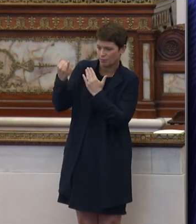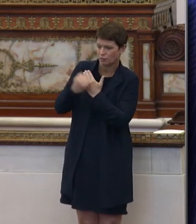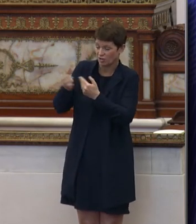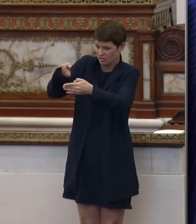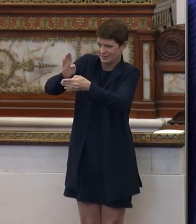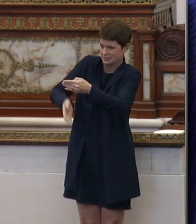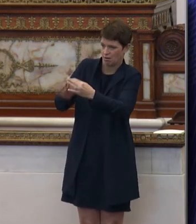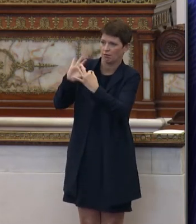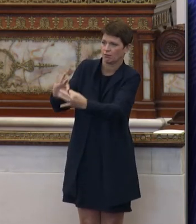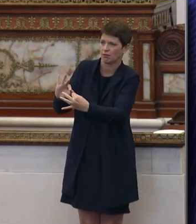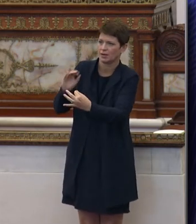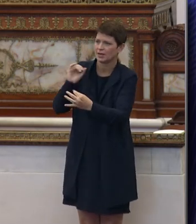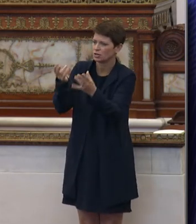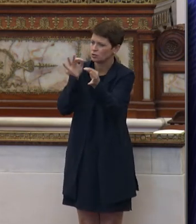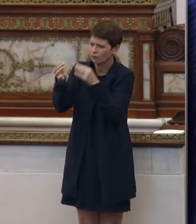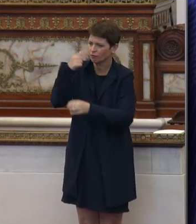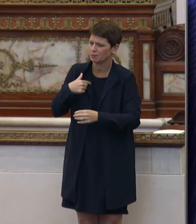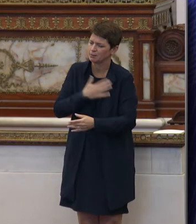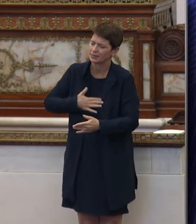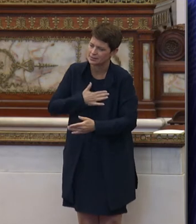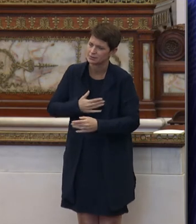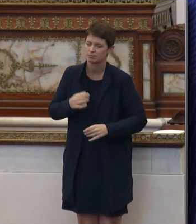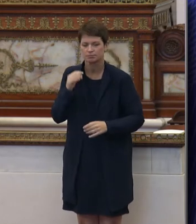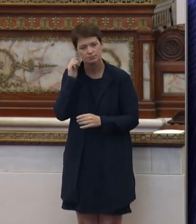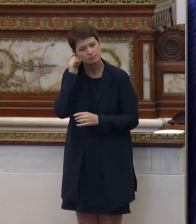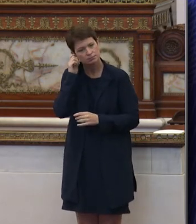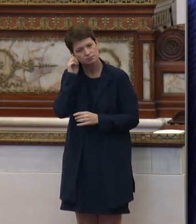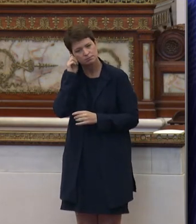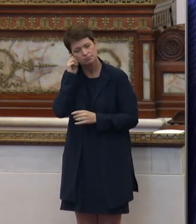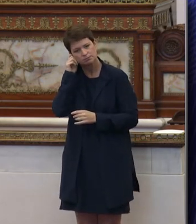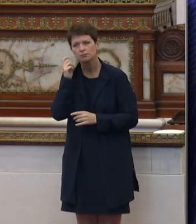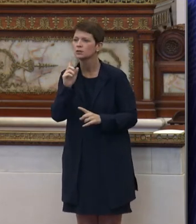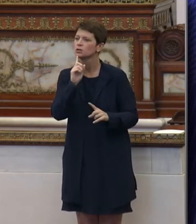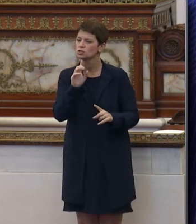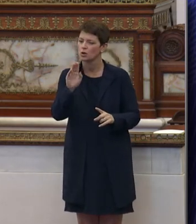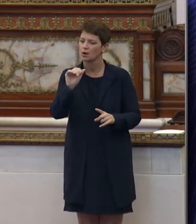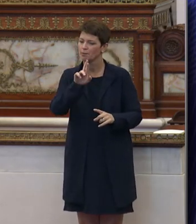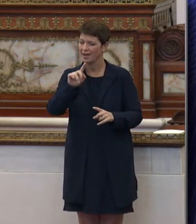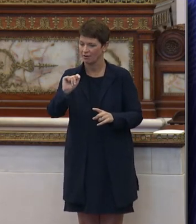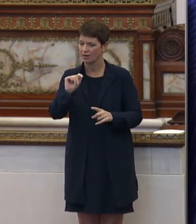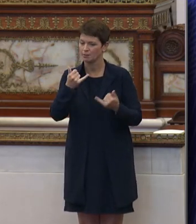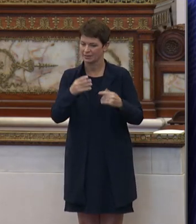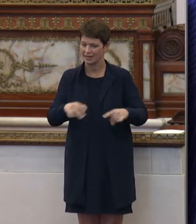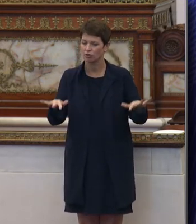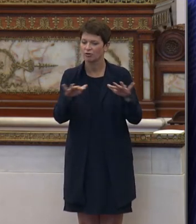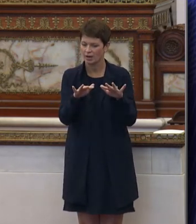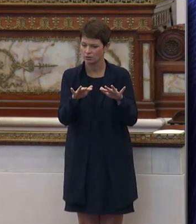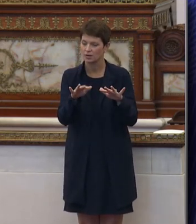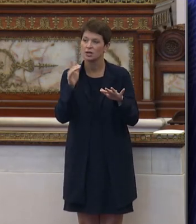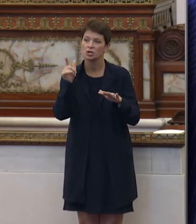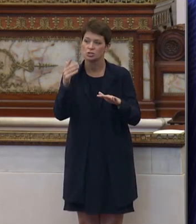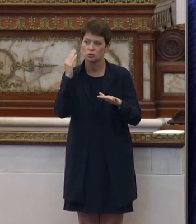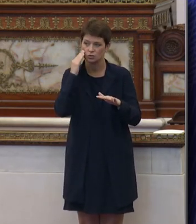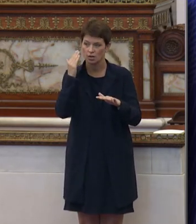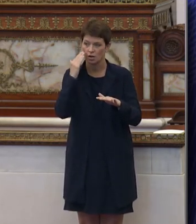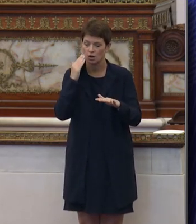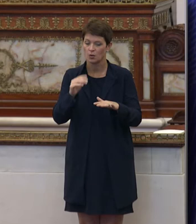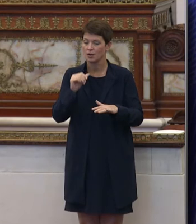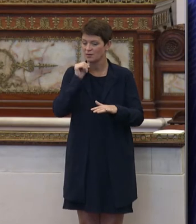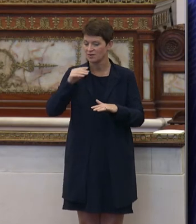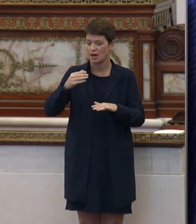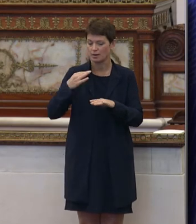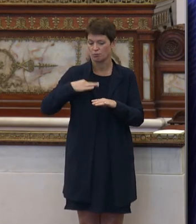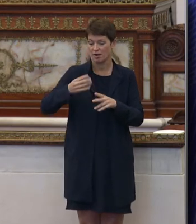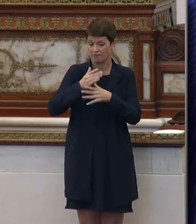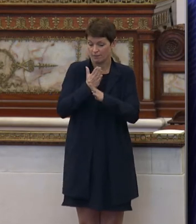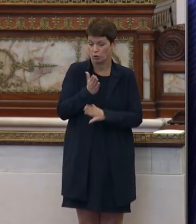done. Can you review that please for us? Sure. Barrett playground, which, as you know, we have a great nonprofit partner